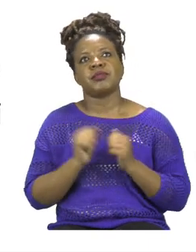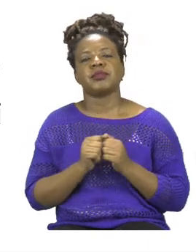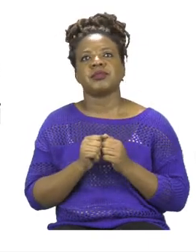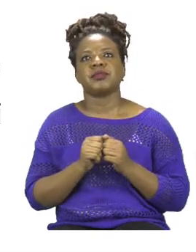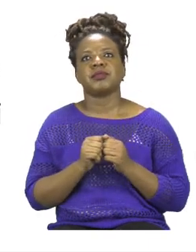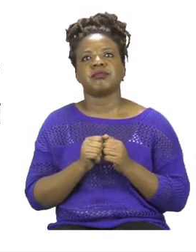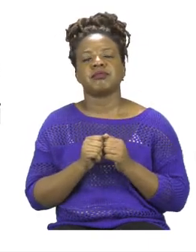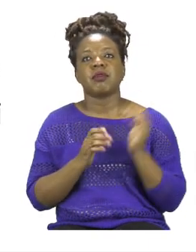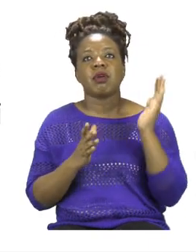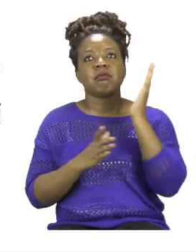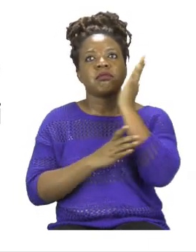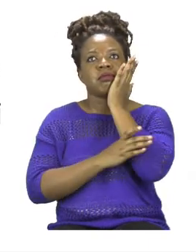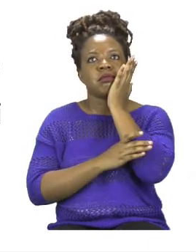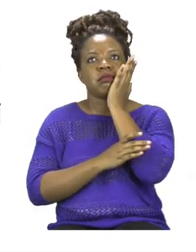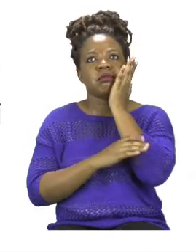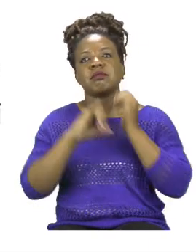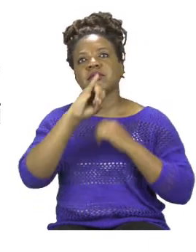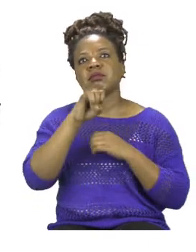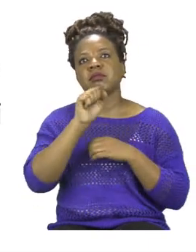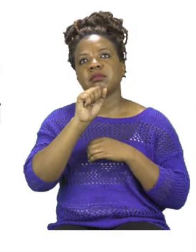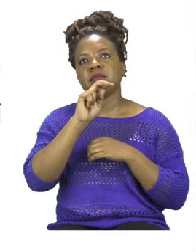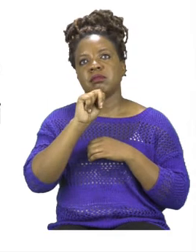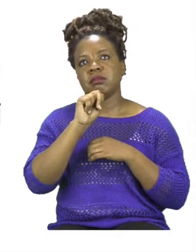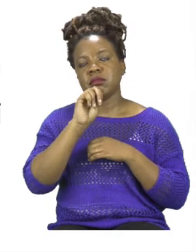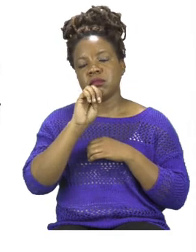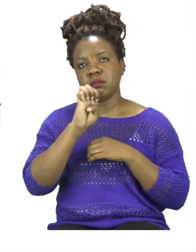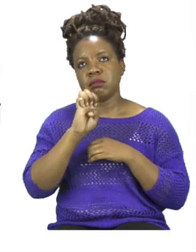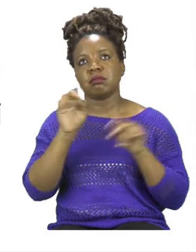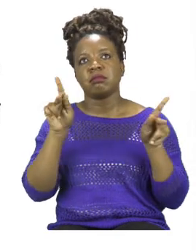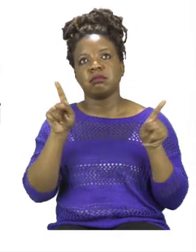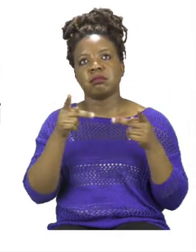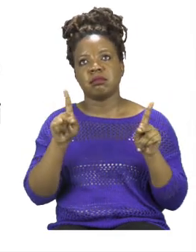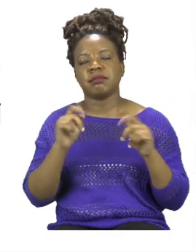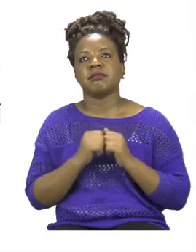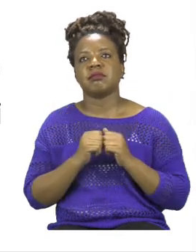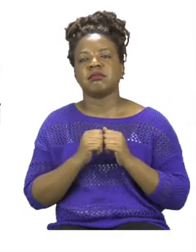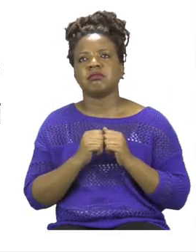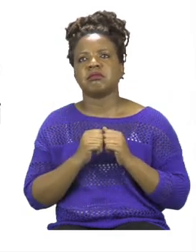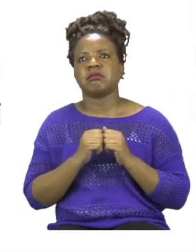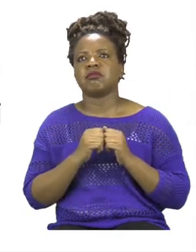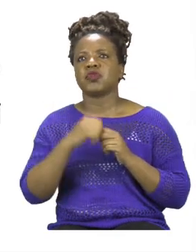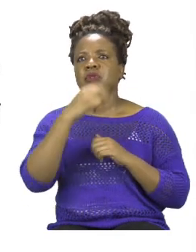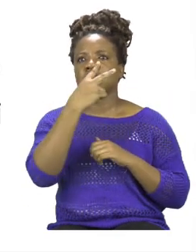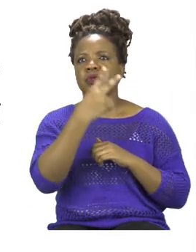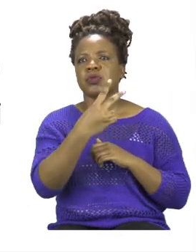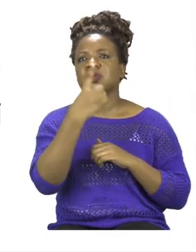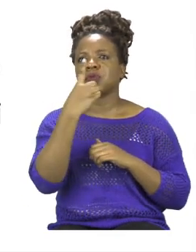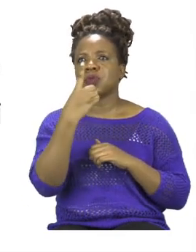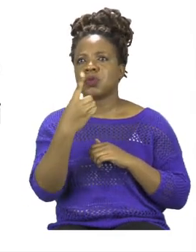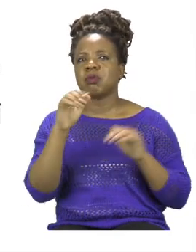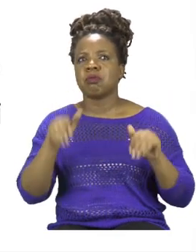Dan throws a surprise party for Jane. He invited 21 boys